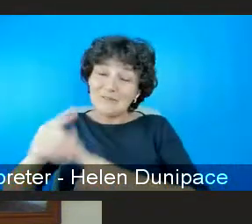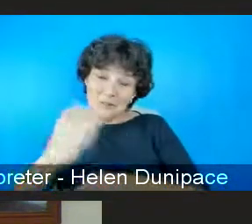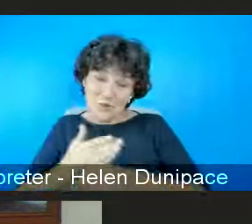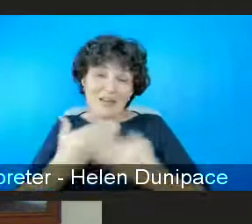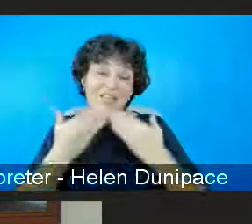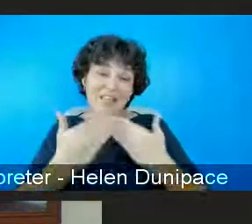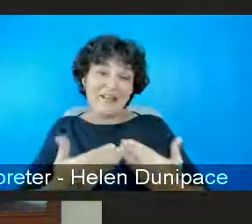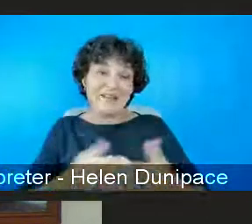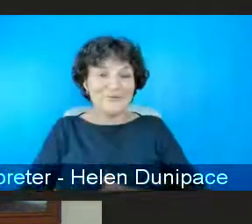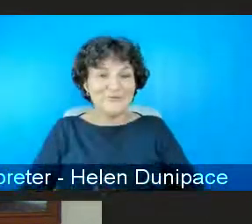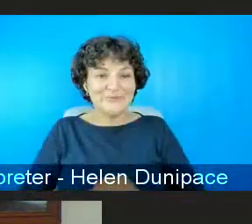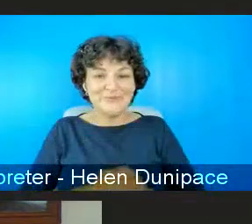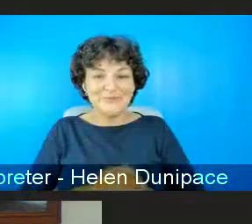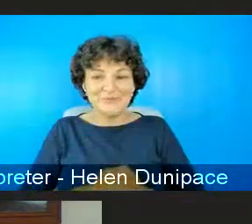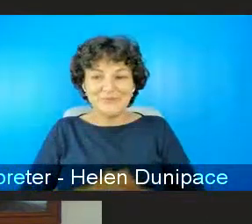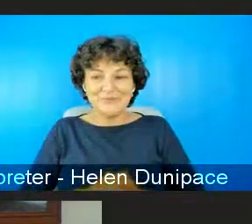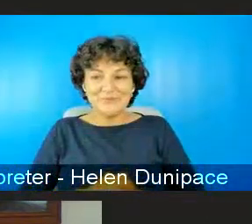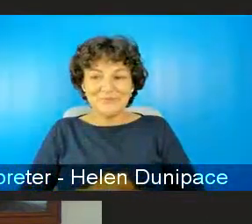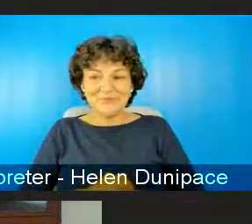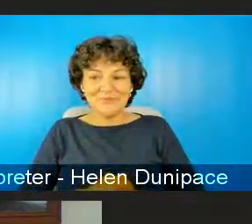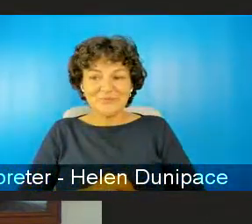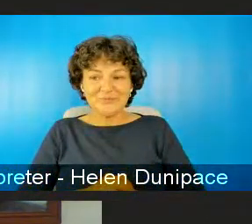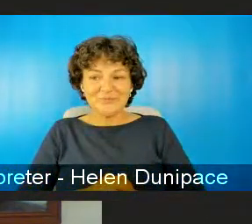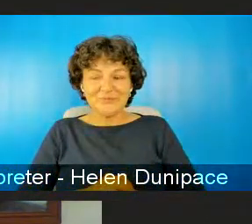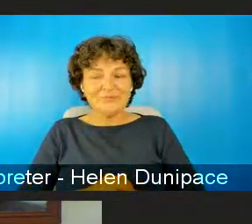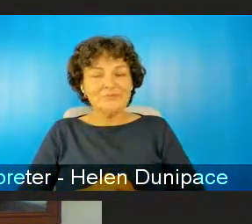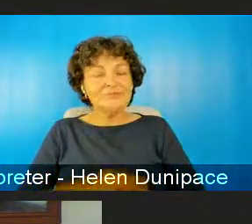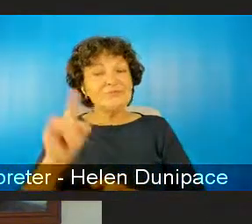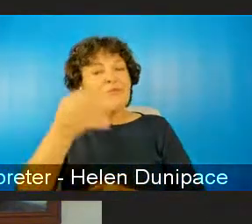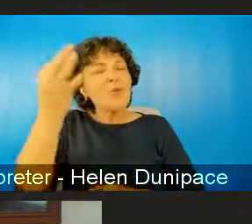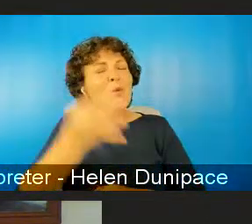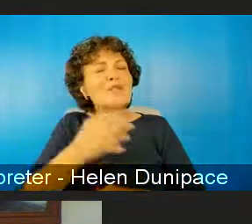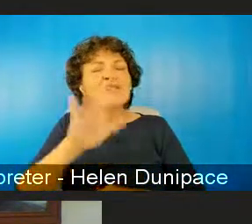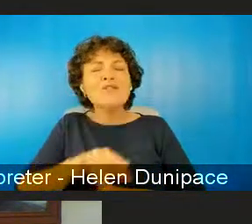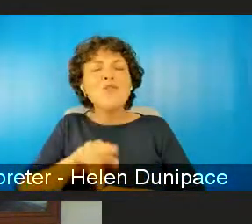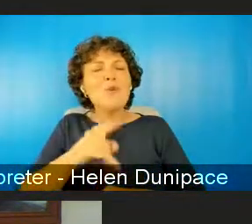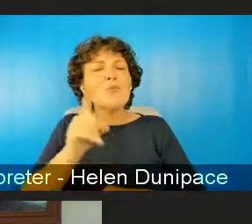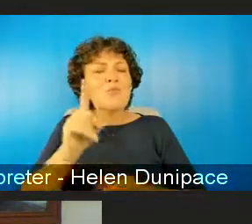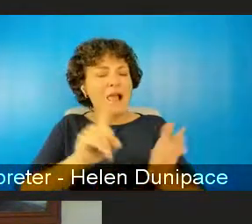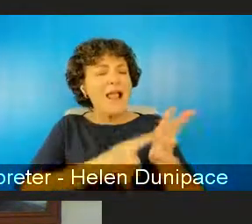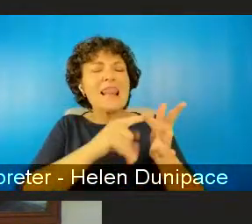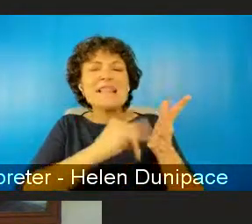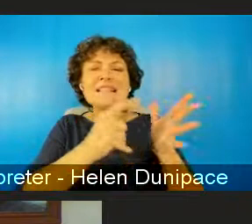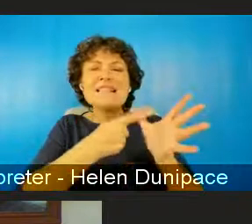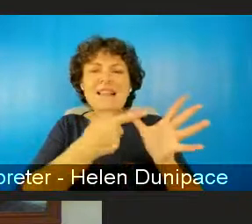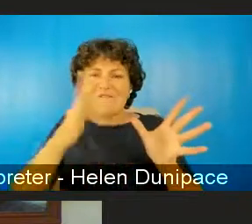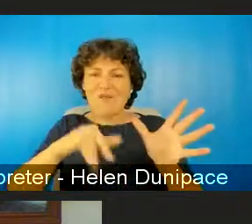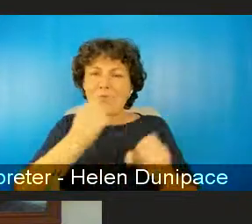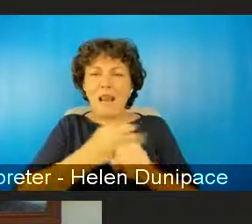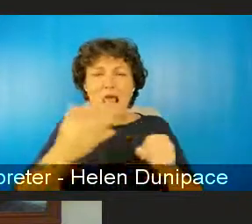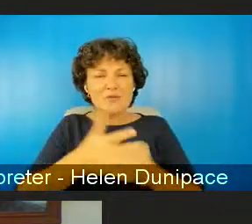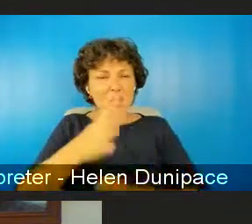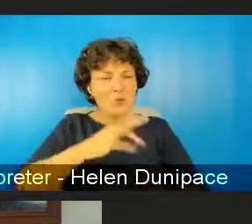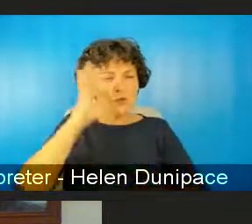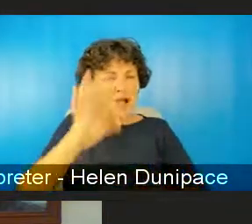um there's a question from elisa in glasgow that i'd like to ask marcia please because i think it's um relevant to the work